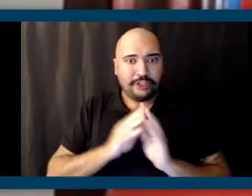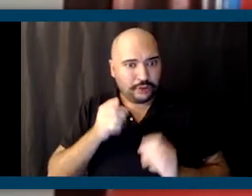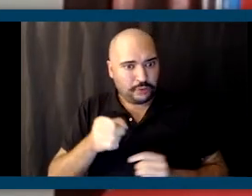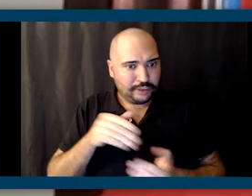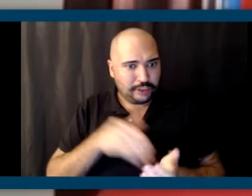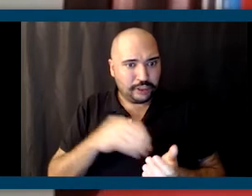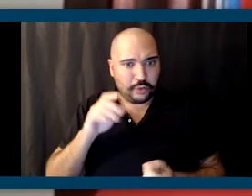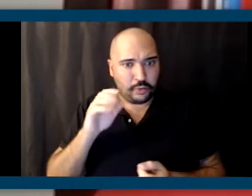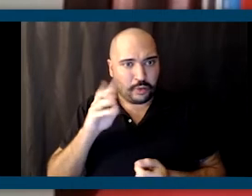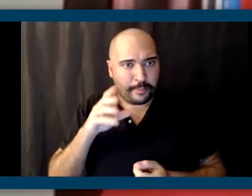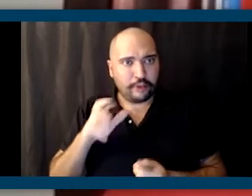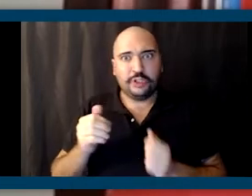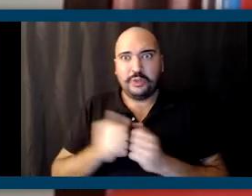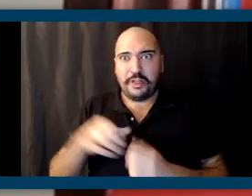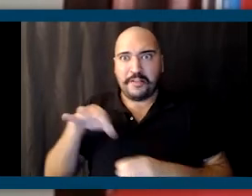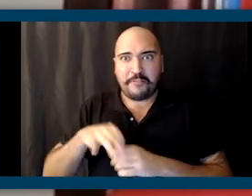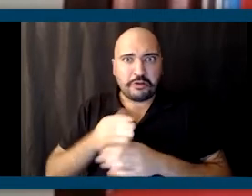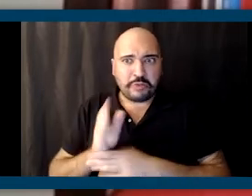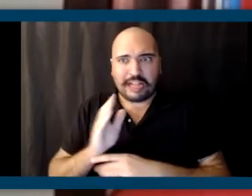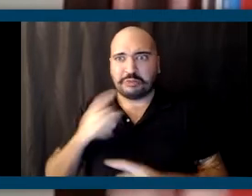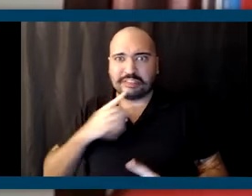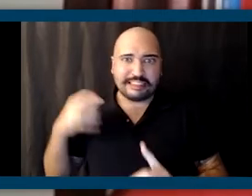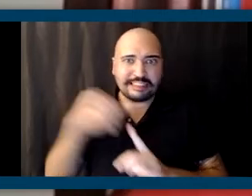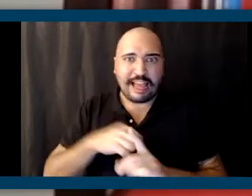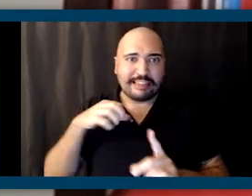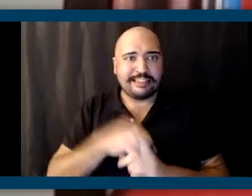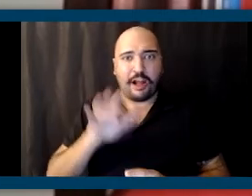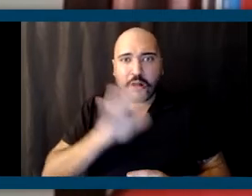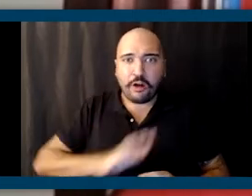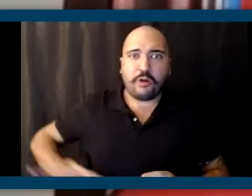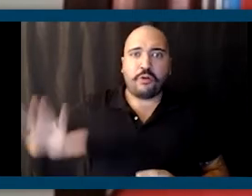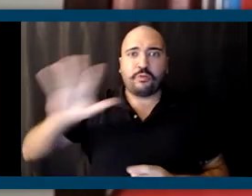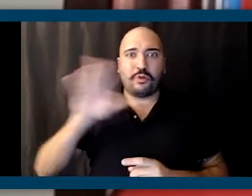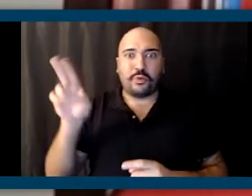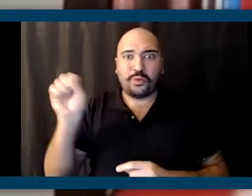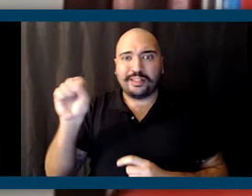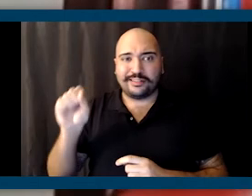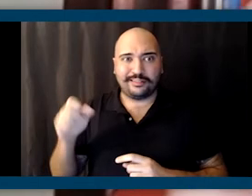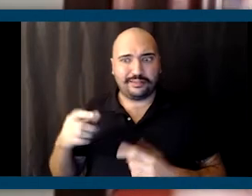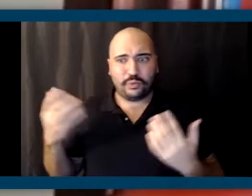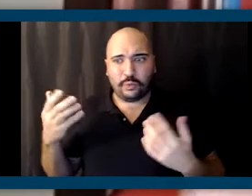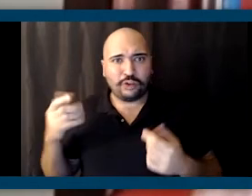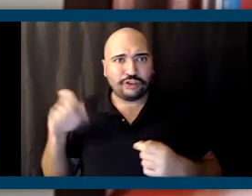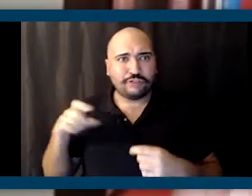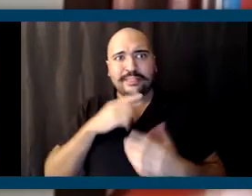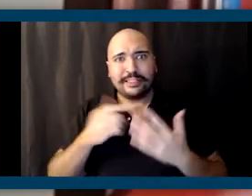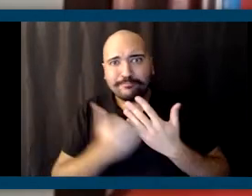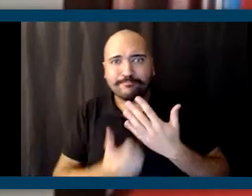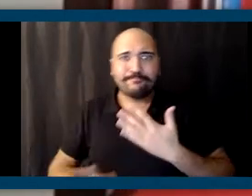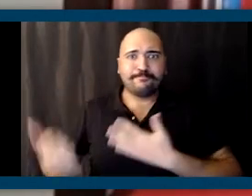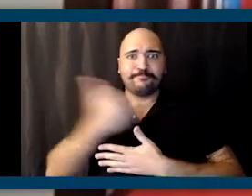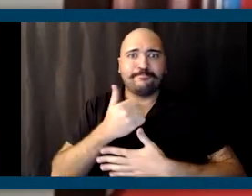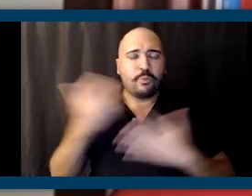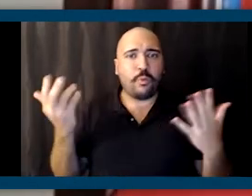with voting rights under attack, all around the country, what should be top of mind for